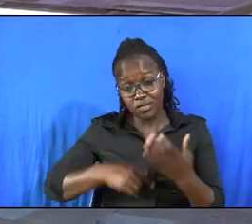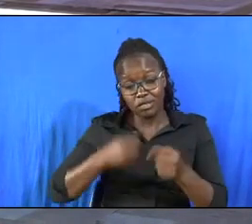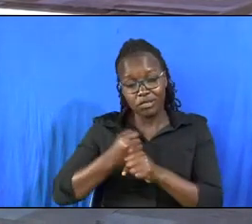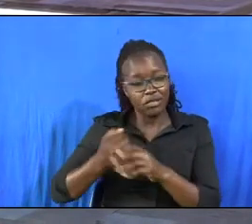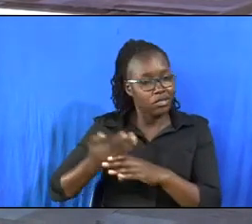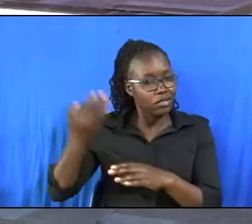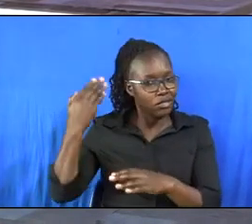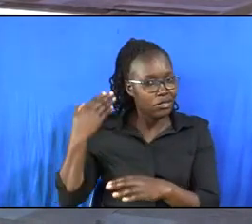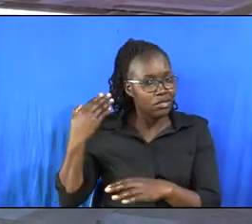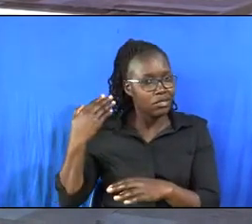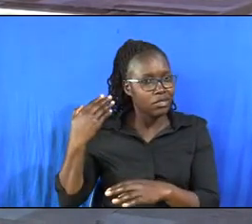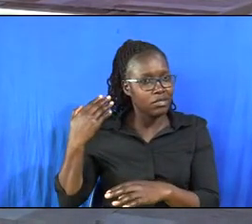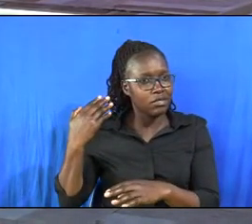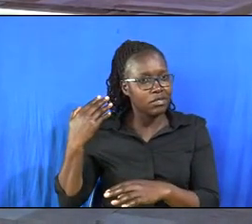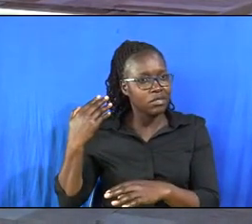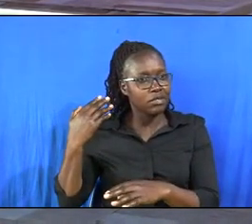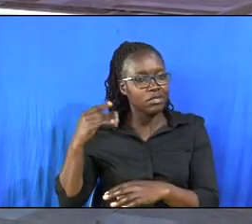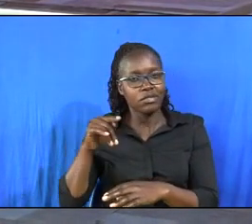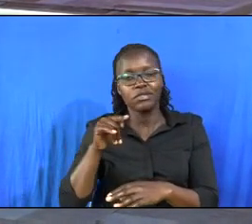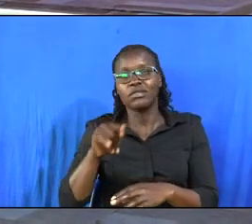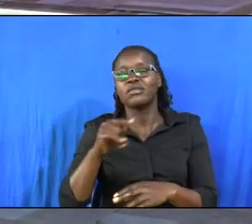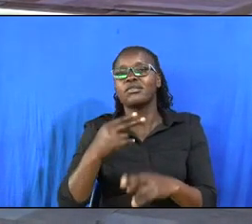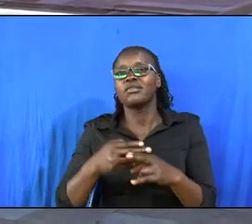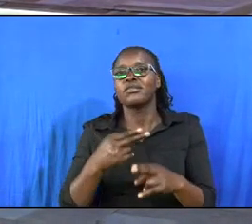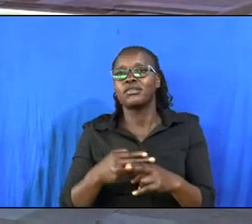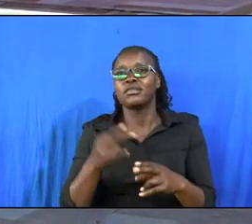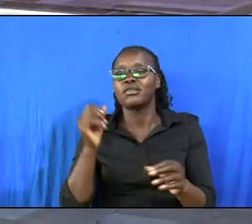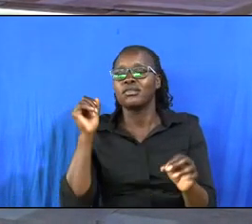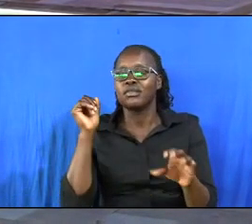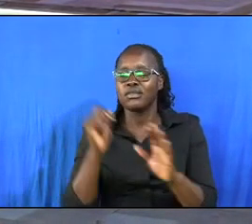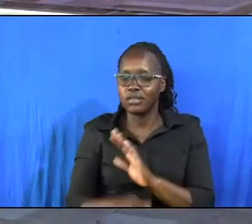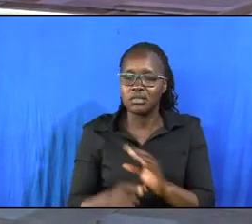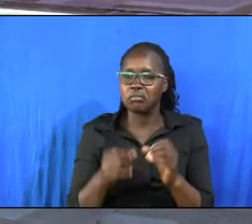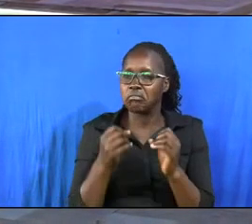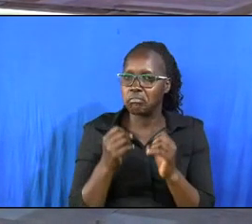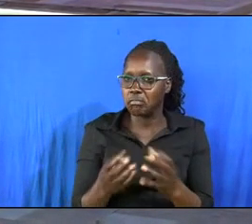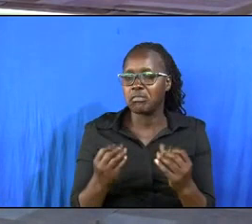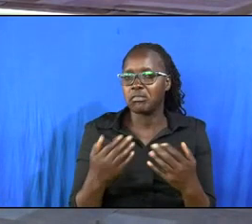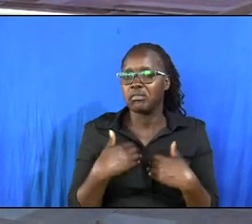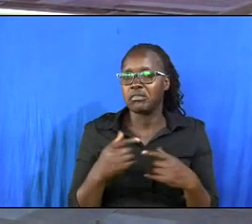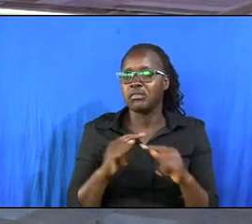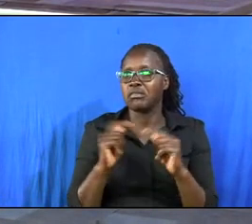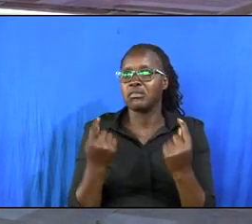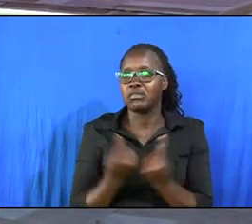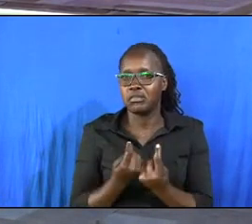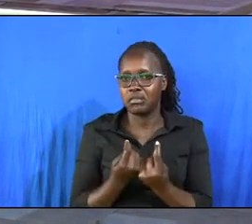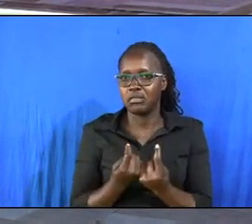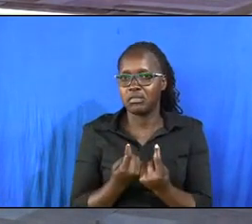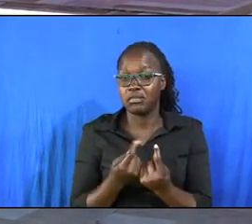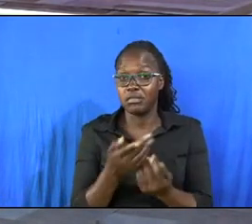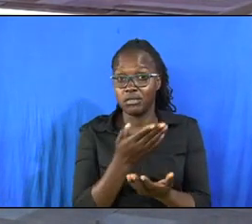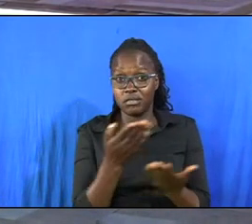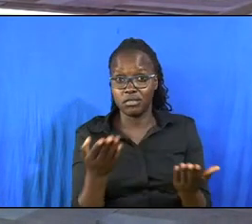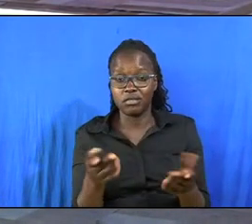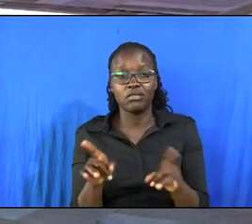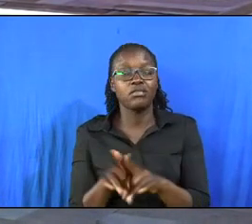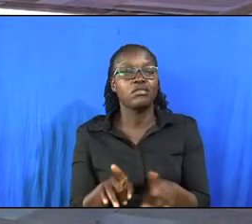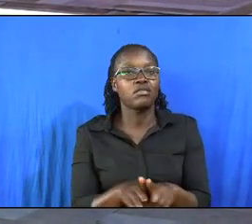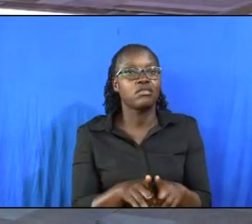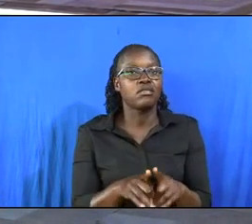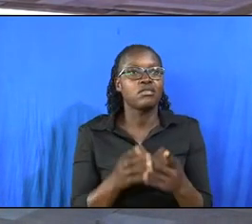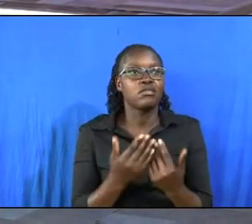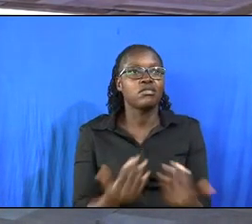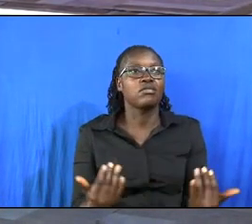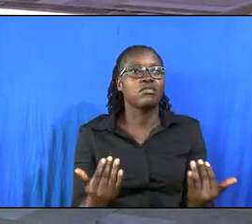in the past, the scores they've made, the strong members that they have in the team. This is the same